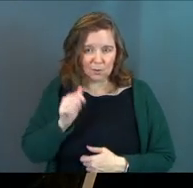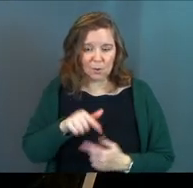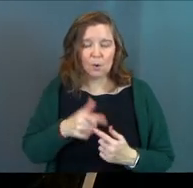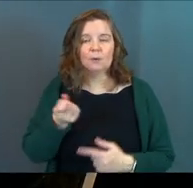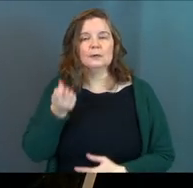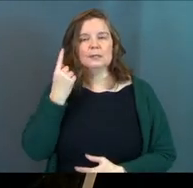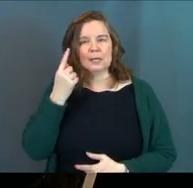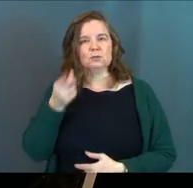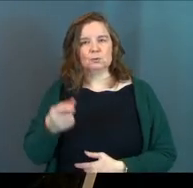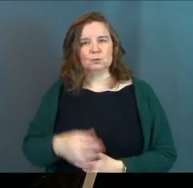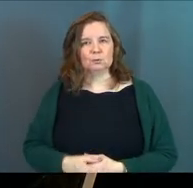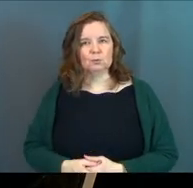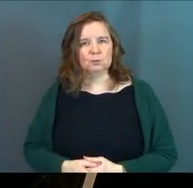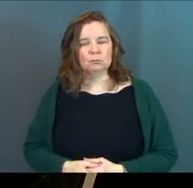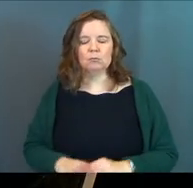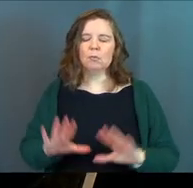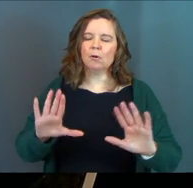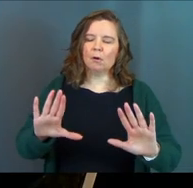who gets you.